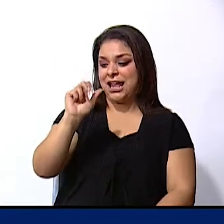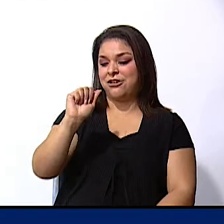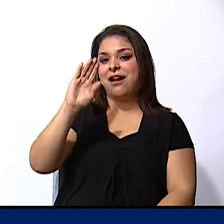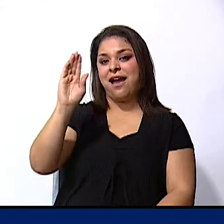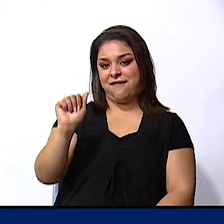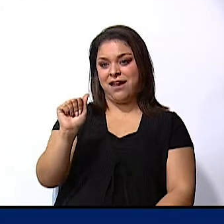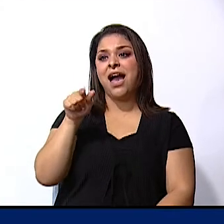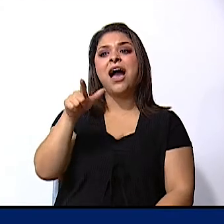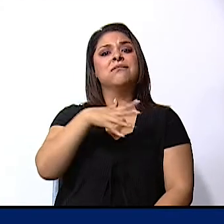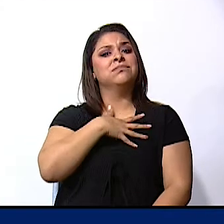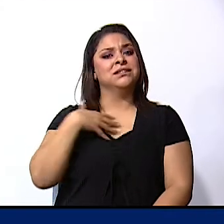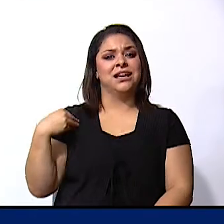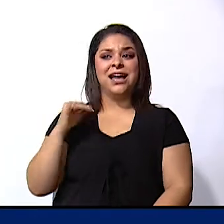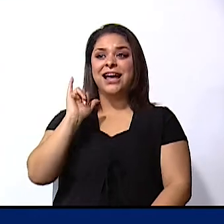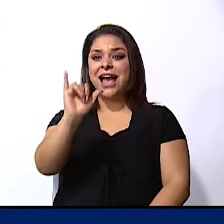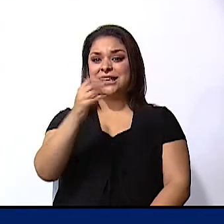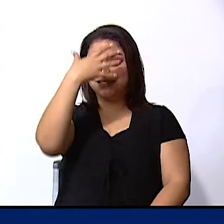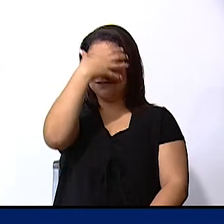masks yes